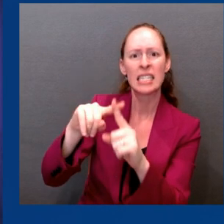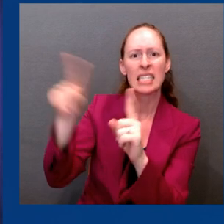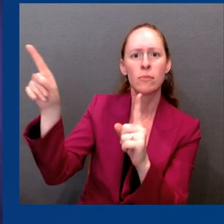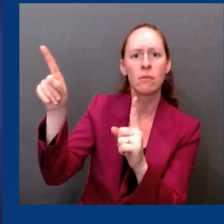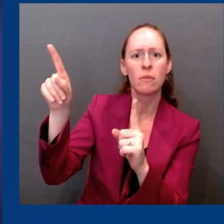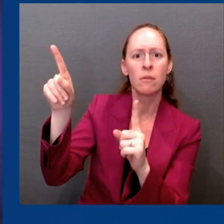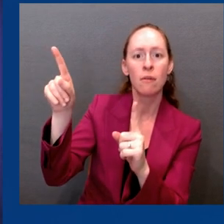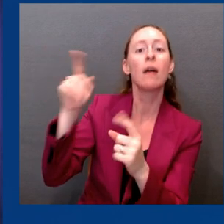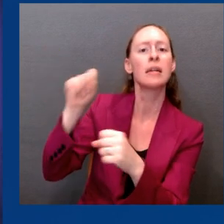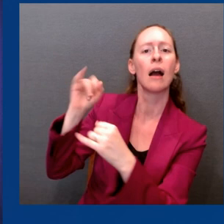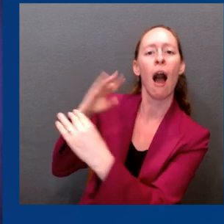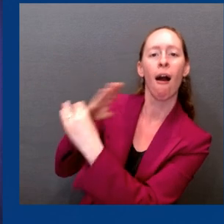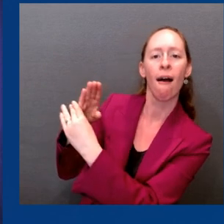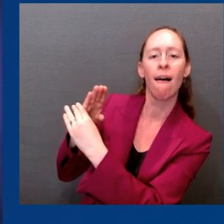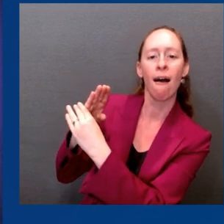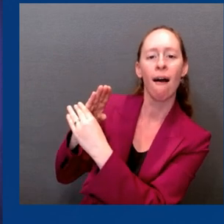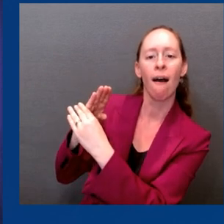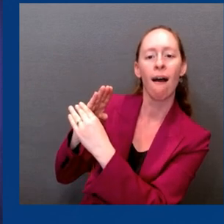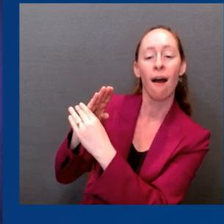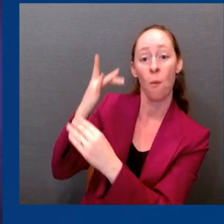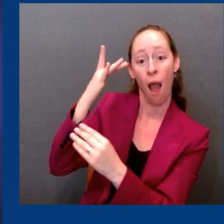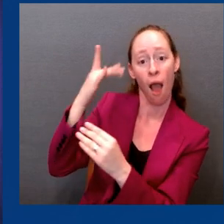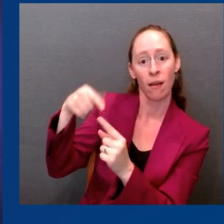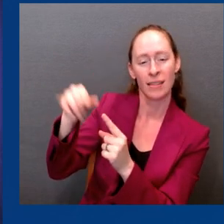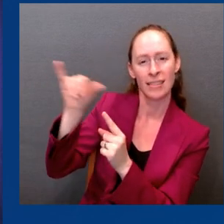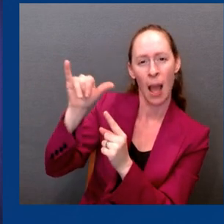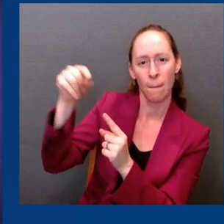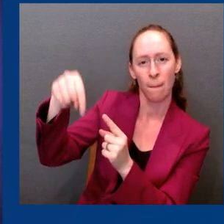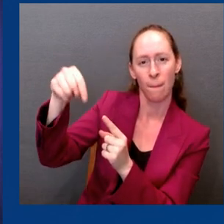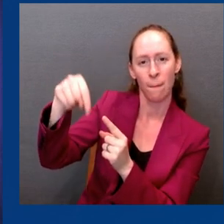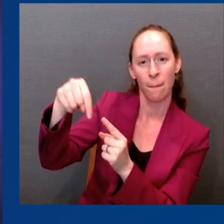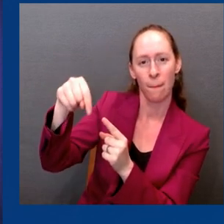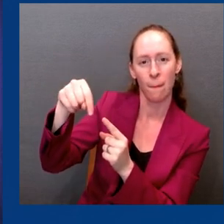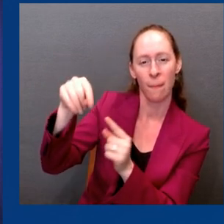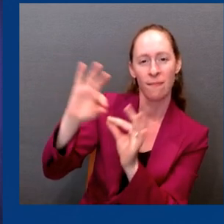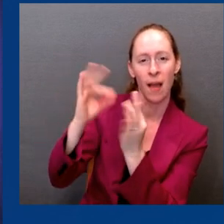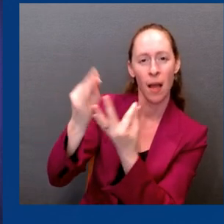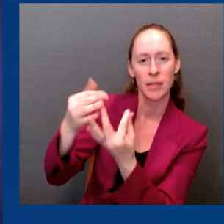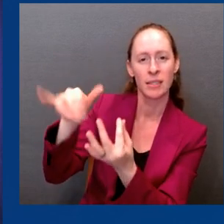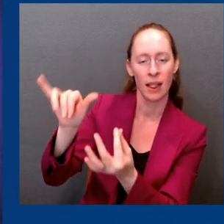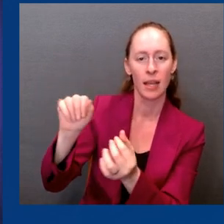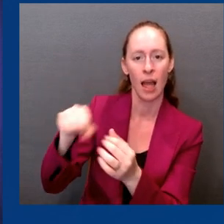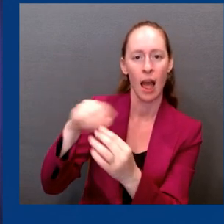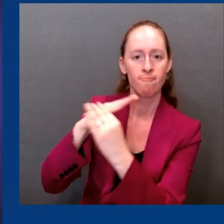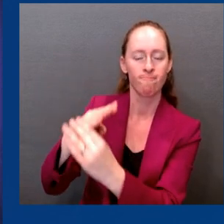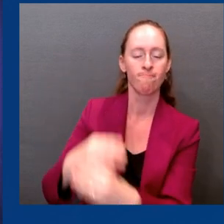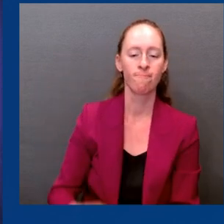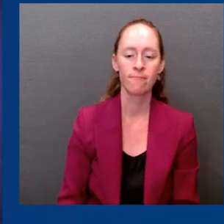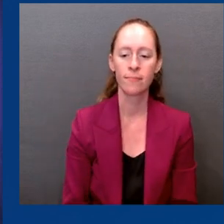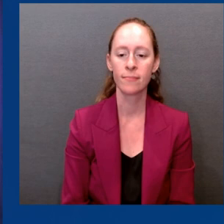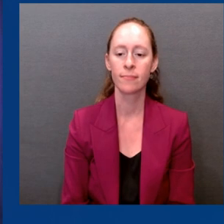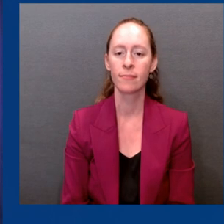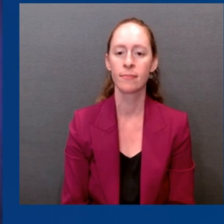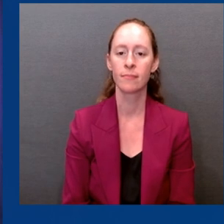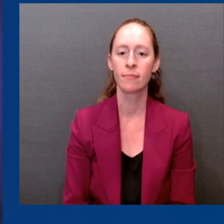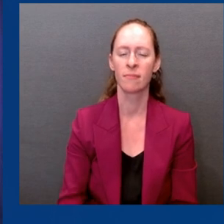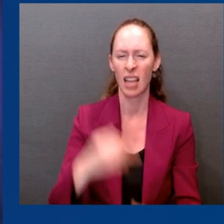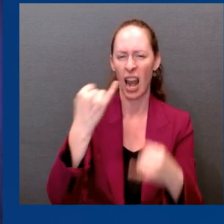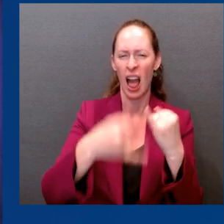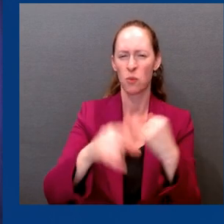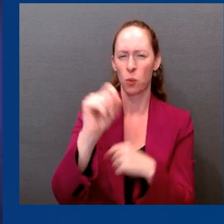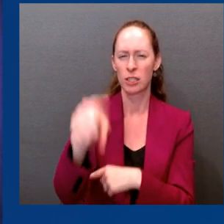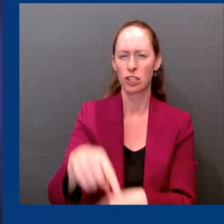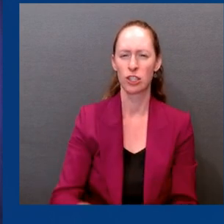Great. Thank you, Dr. Walensky, Dr. Fauci. Okay, Kevin, back to you. Last question. Let's go to Cheyenne Haslett at ABC News.